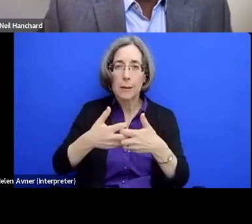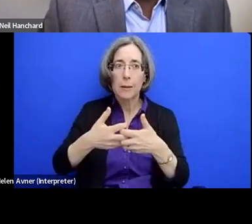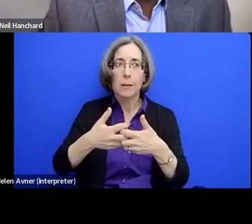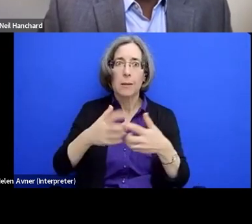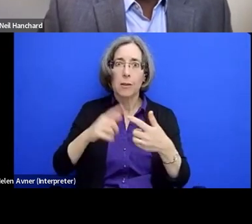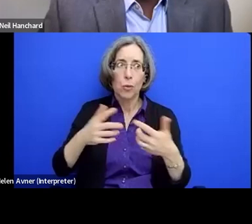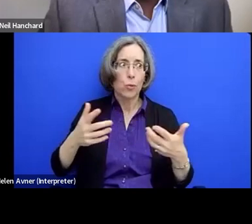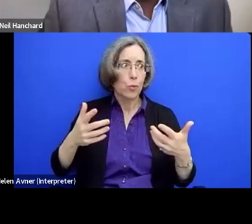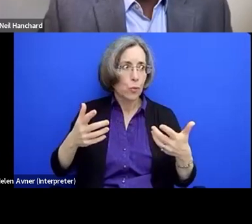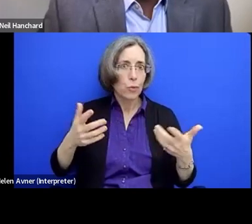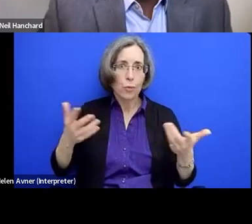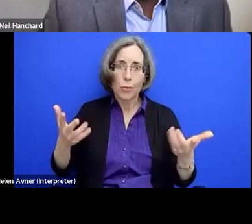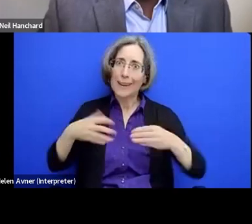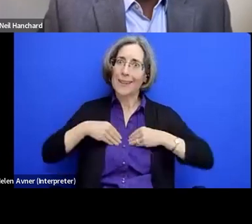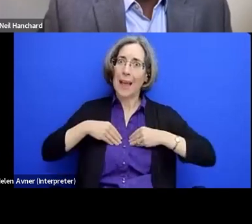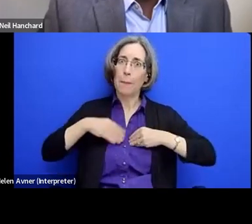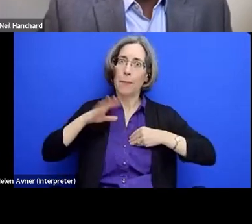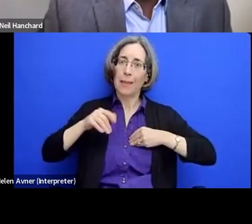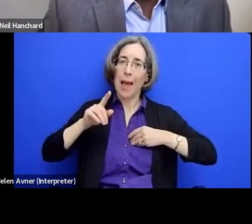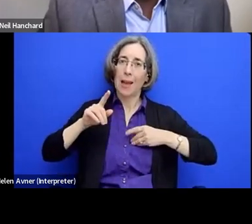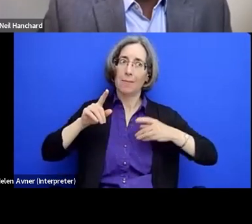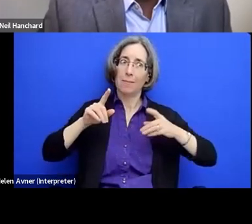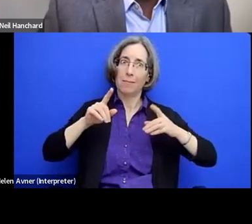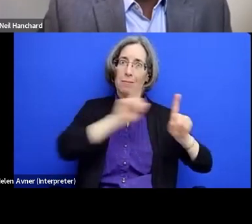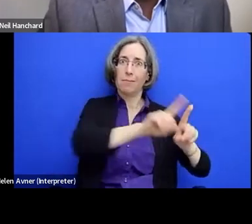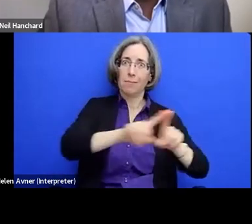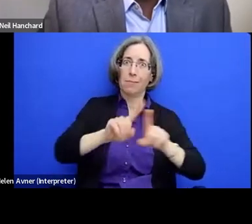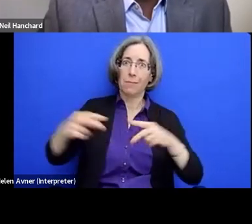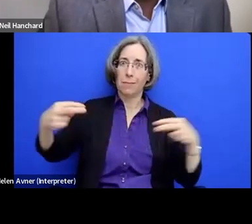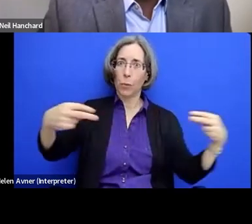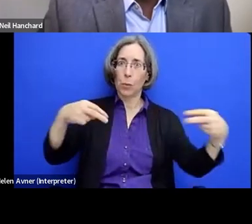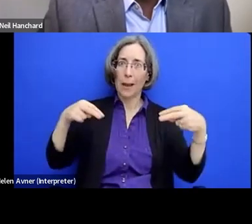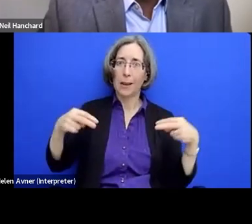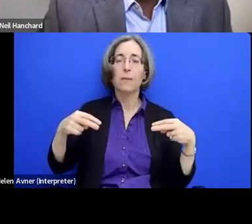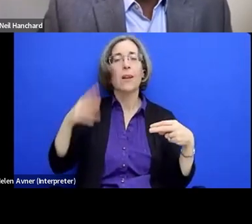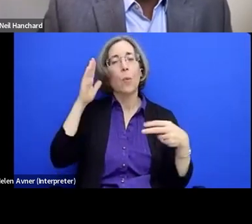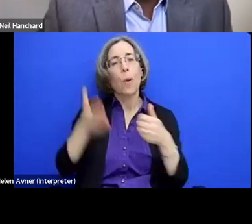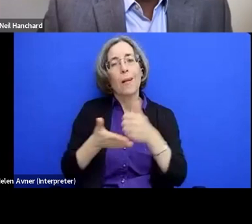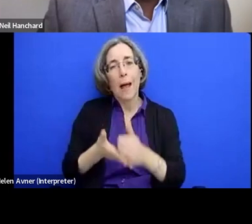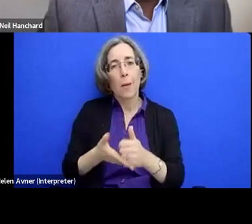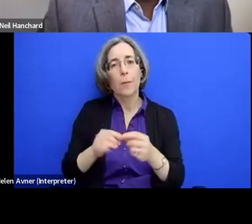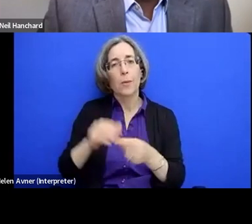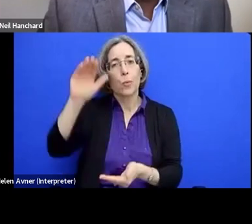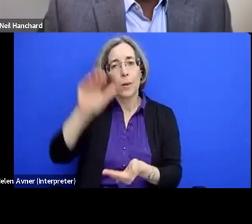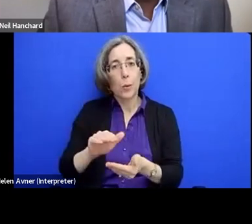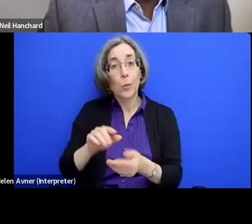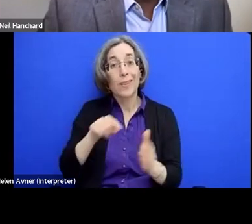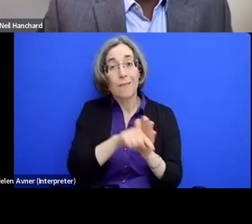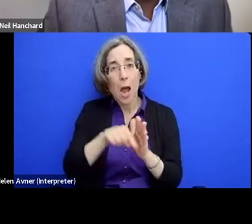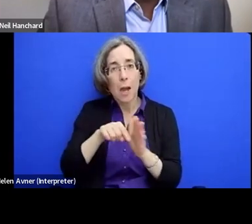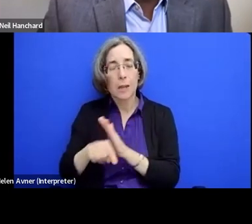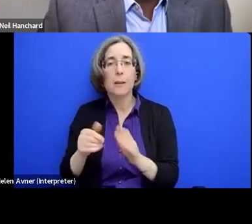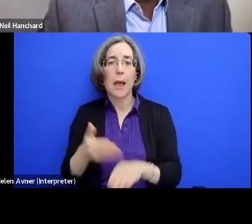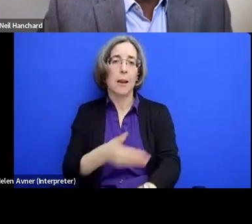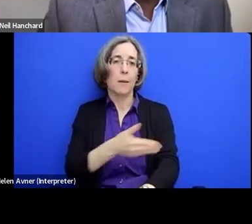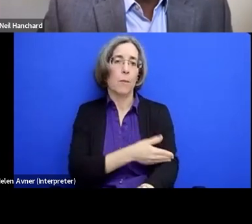multiplicity would actually do more to reduce violence and improve health outcomes, um, than,